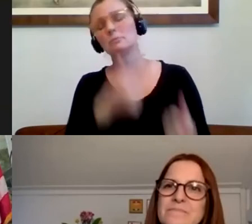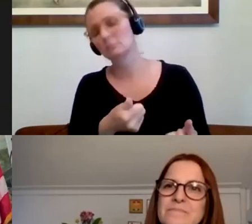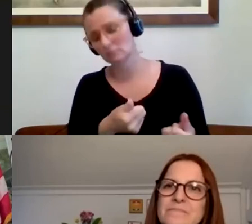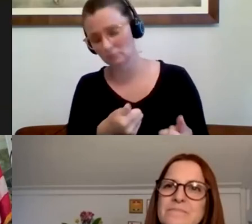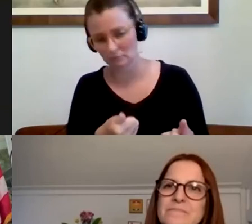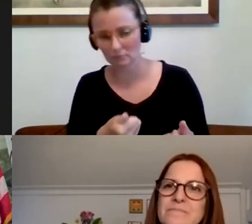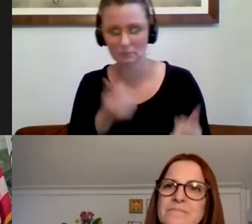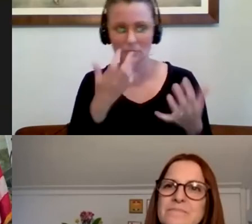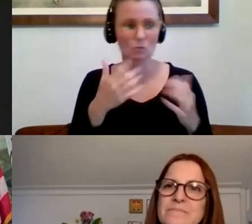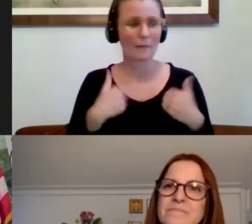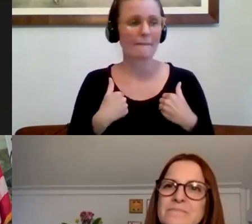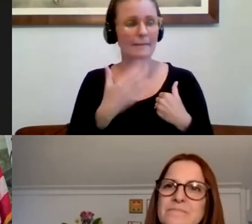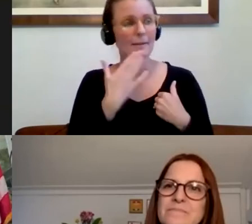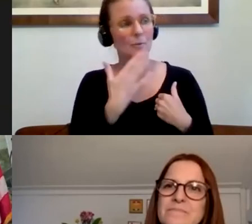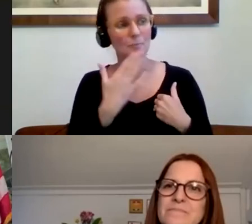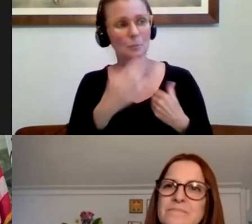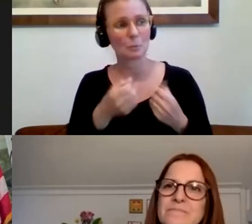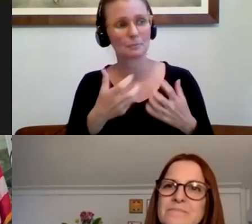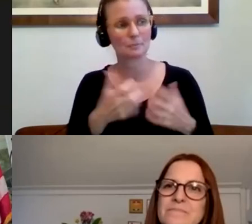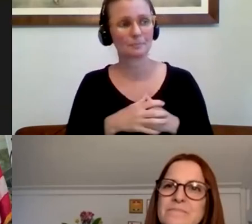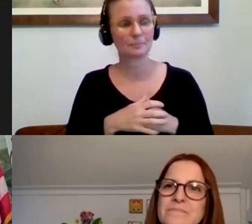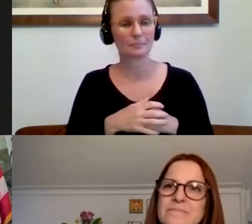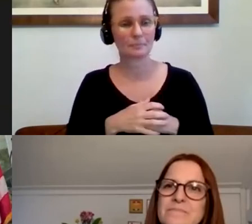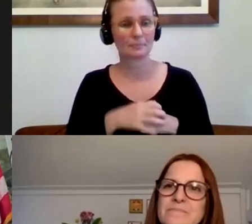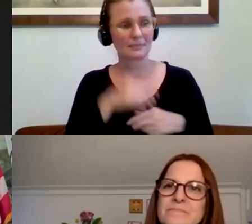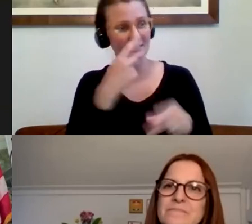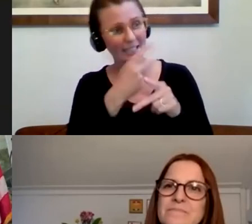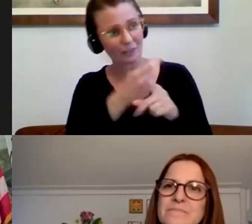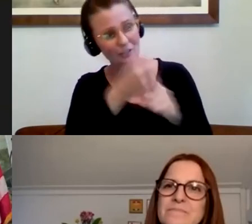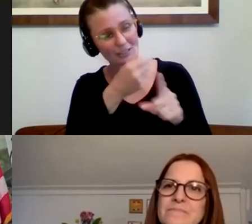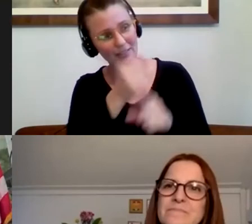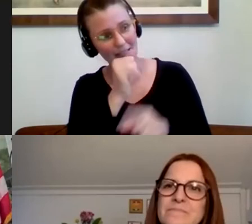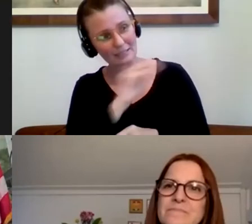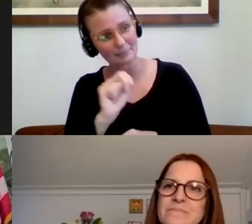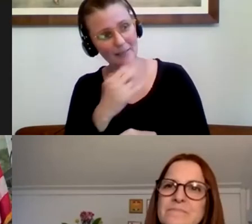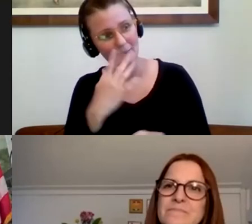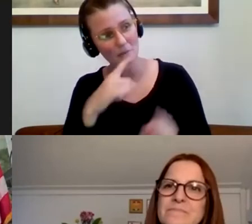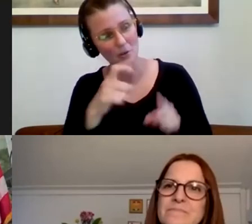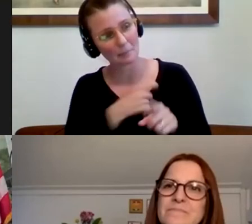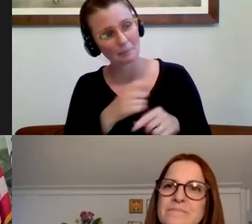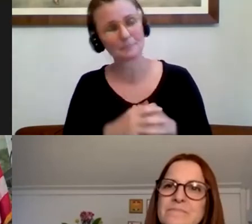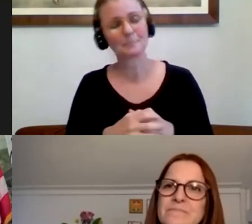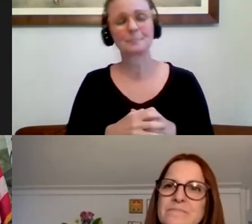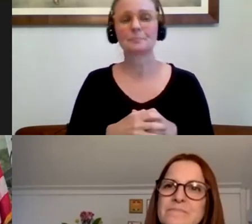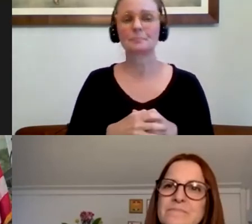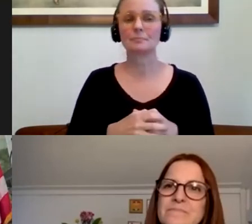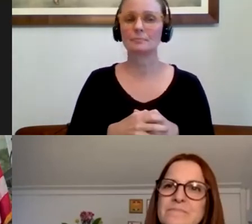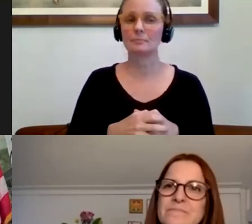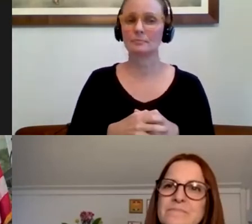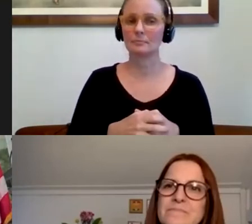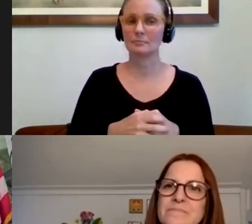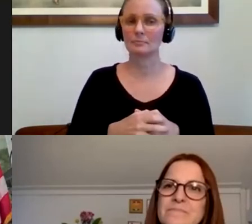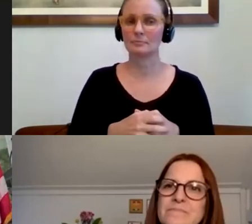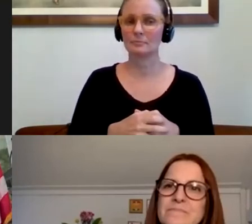That's all I have to ask. Thank you. Thank Take care of yourself, Ann. thank you. You too. You too. Bye-bye. Uh, now folks, I'm actually